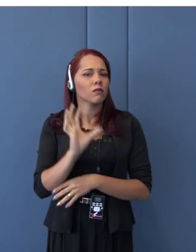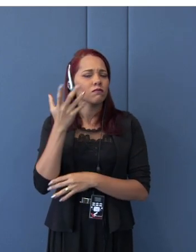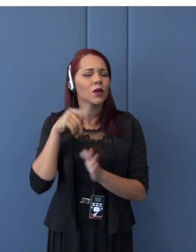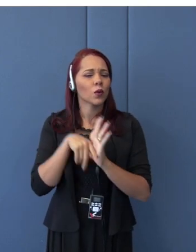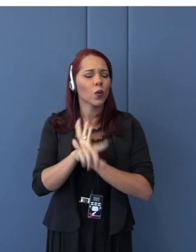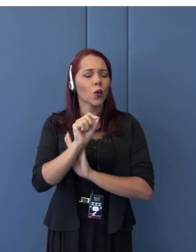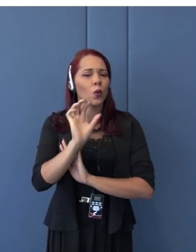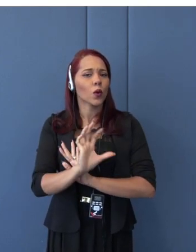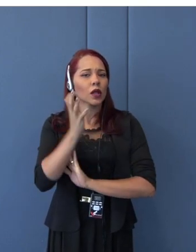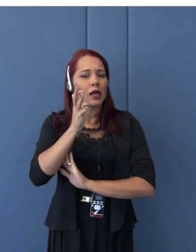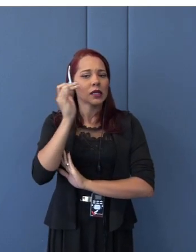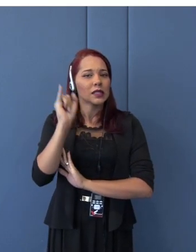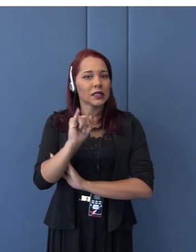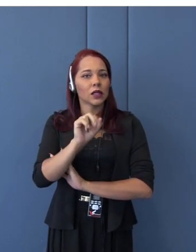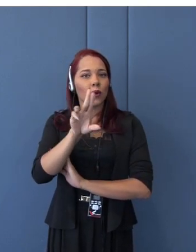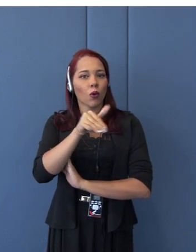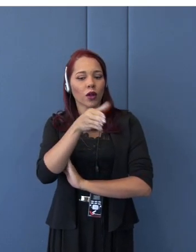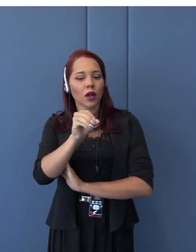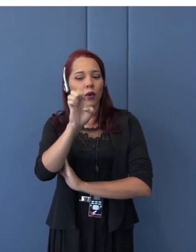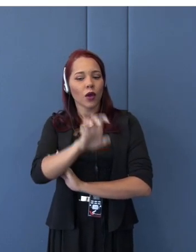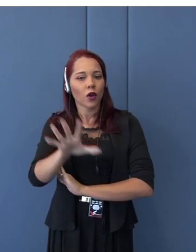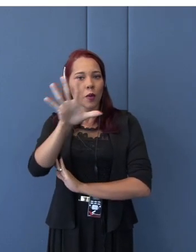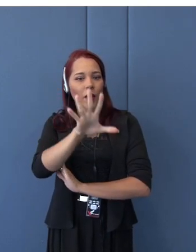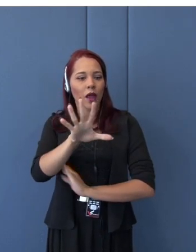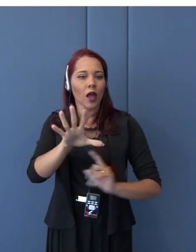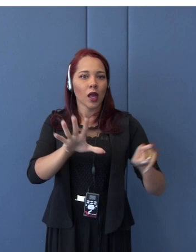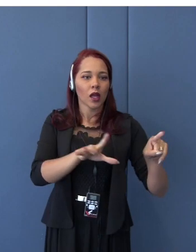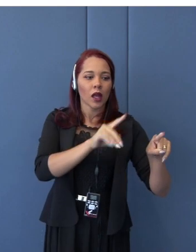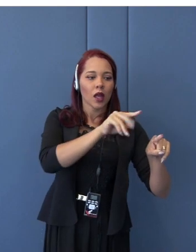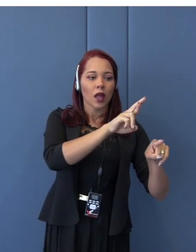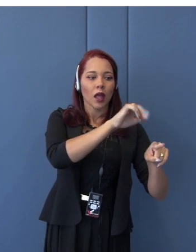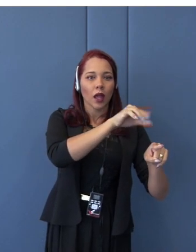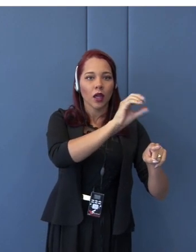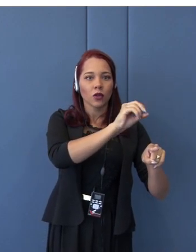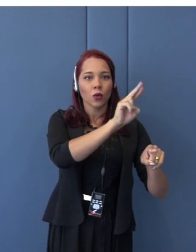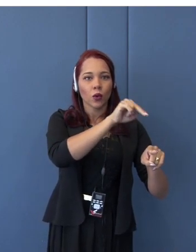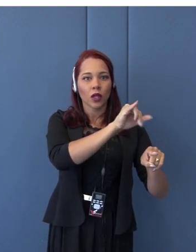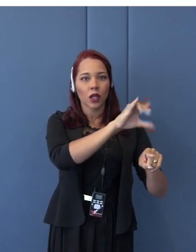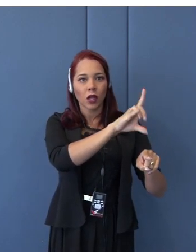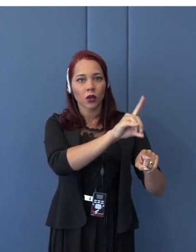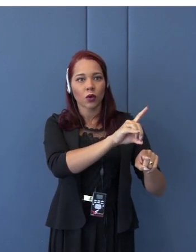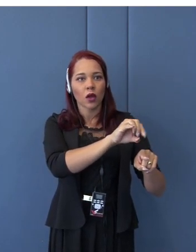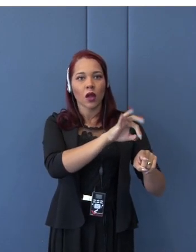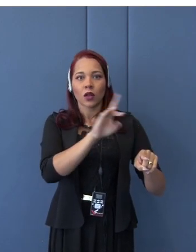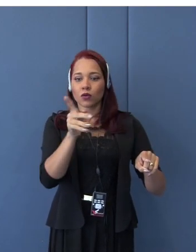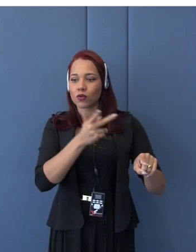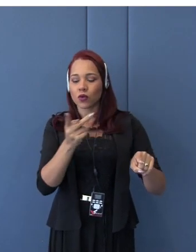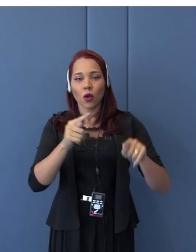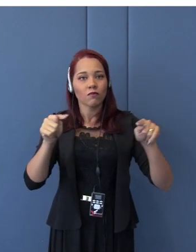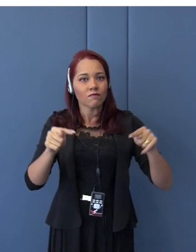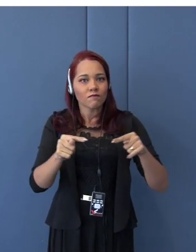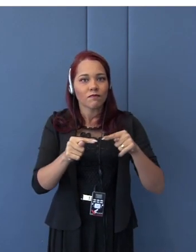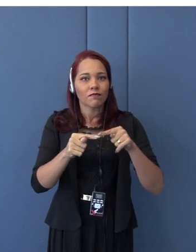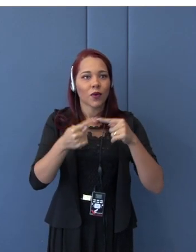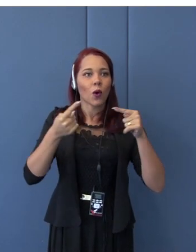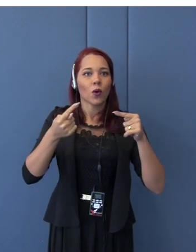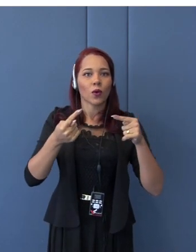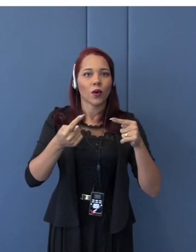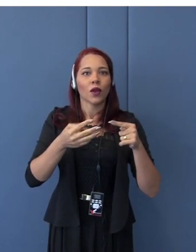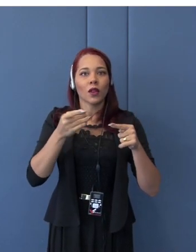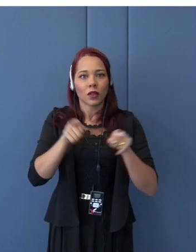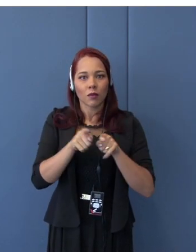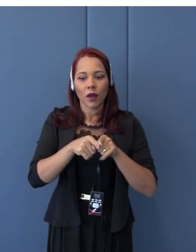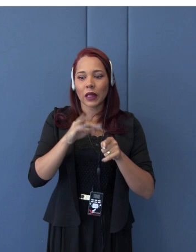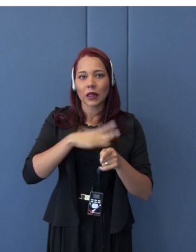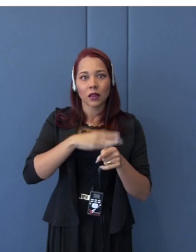Union and the UK could not agree on the good terms, terms and conditions to, you know, look after their